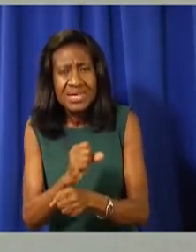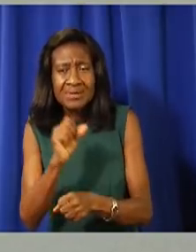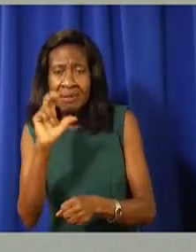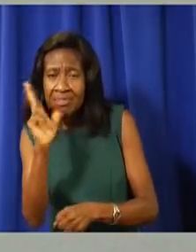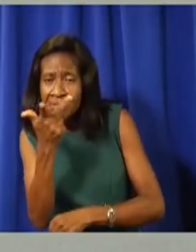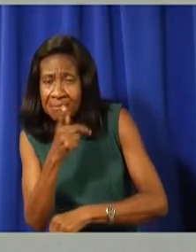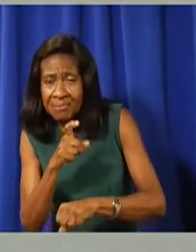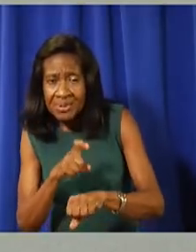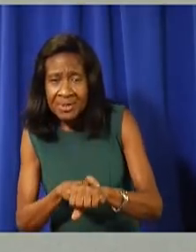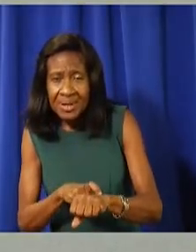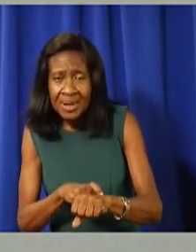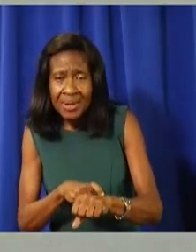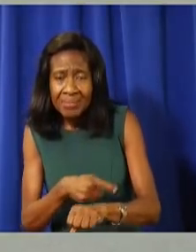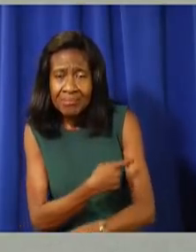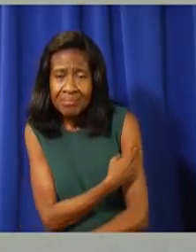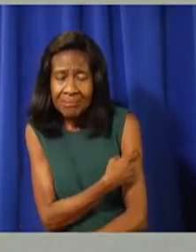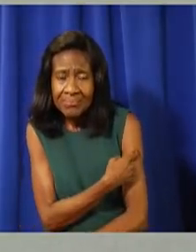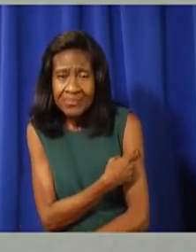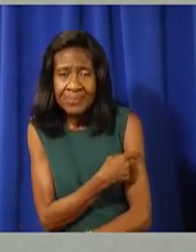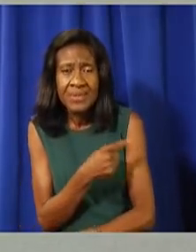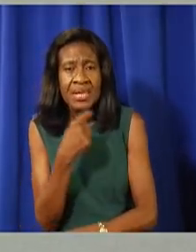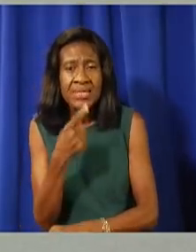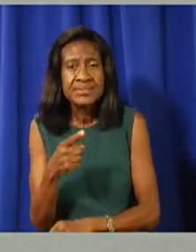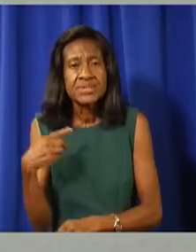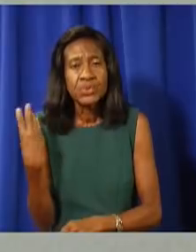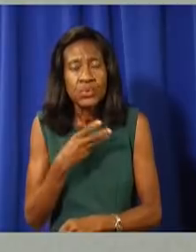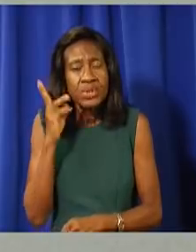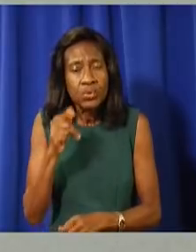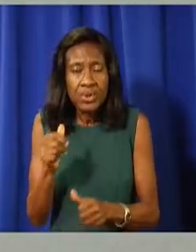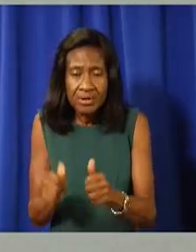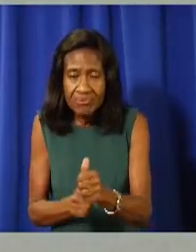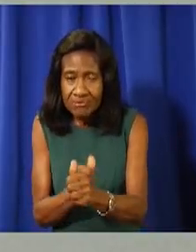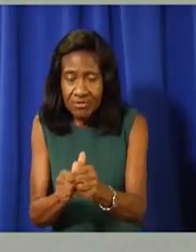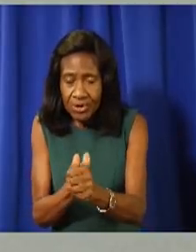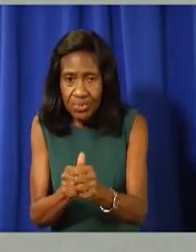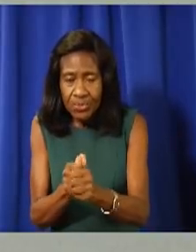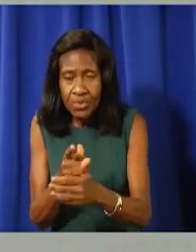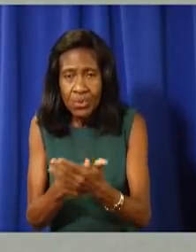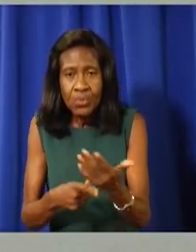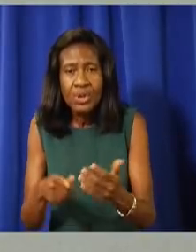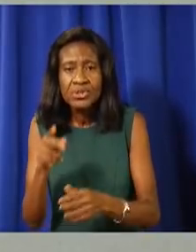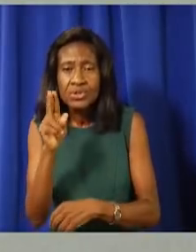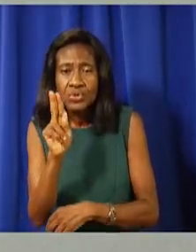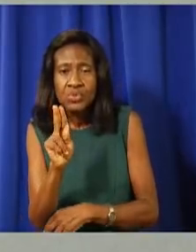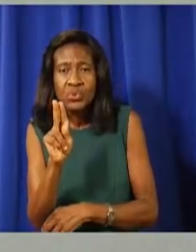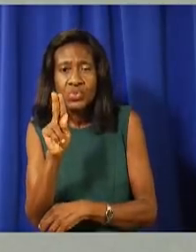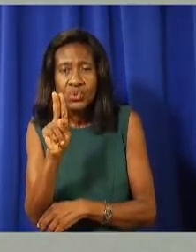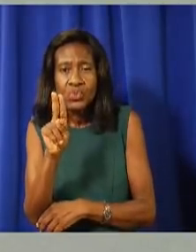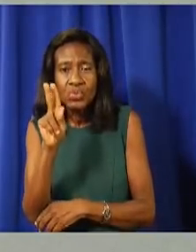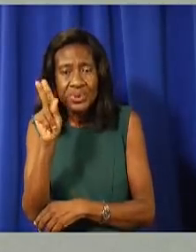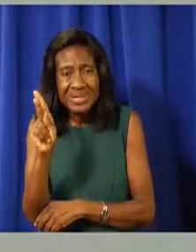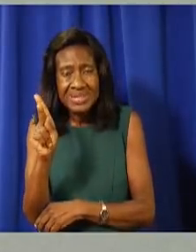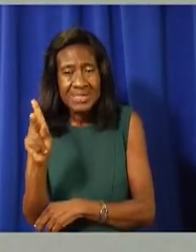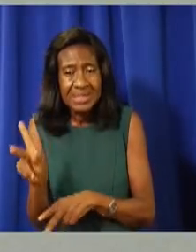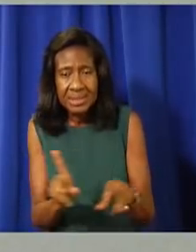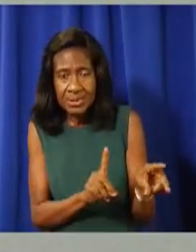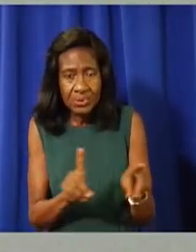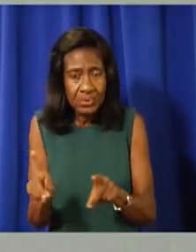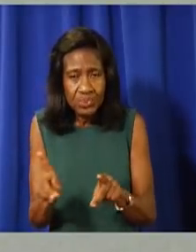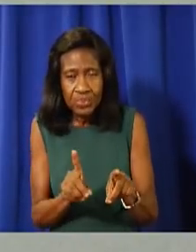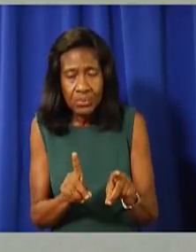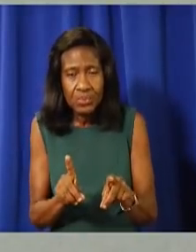early as tomorrow. We here will follow the UK rollout, but London recognize that our context differs